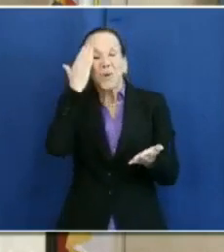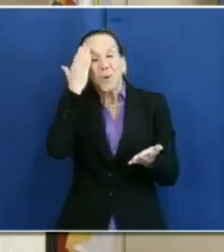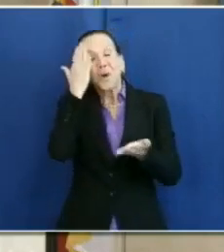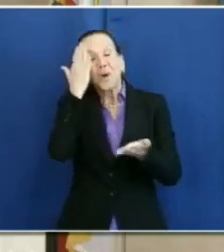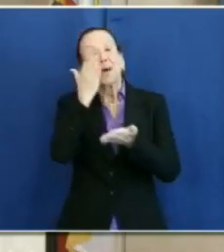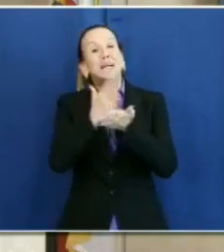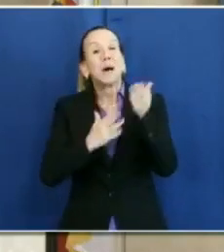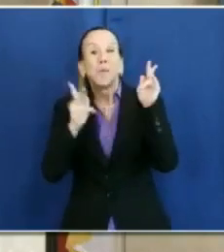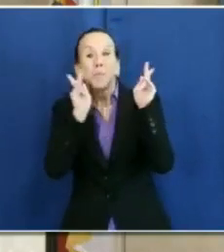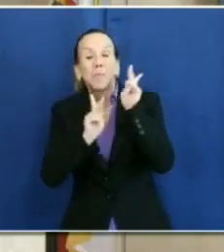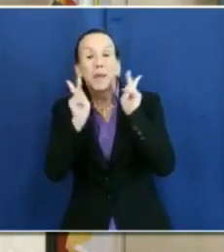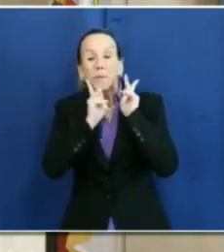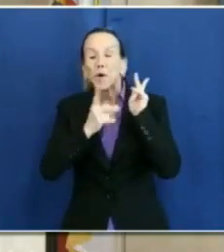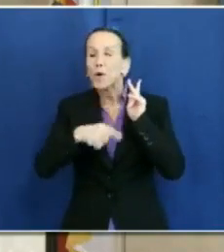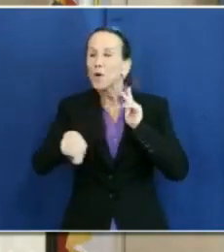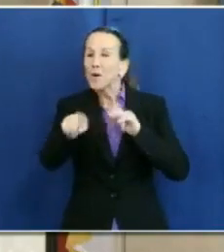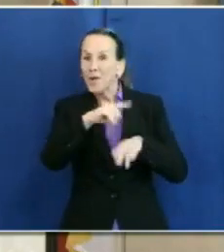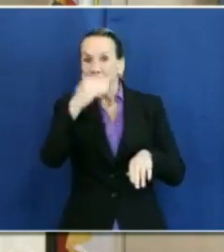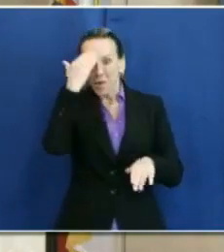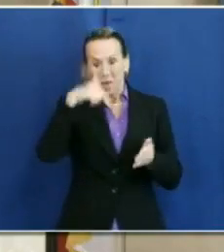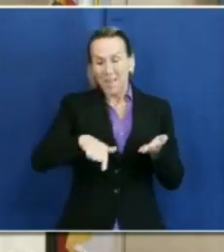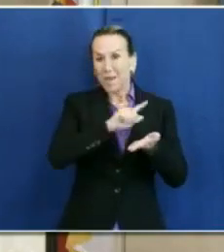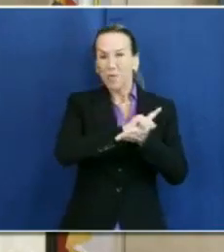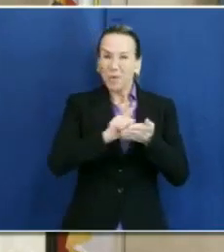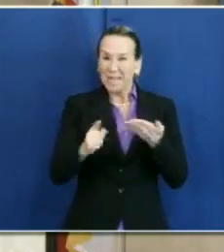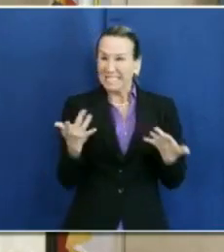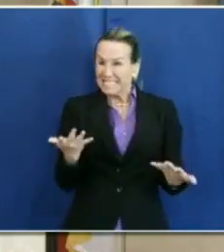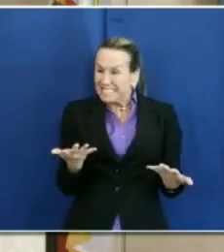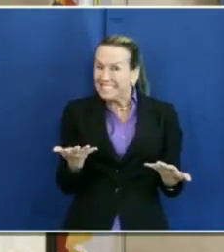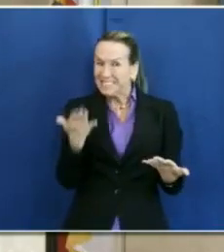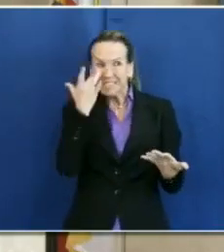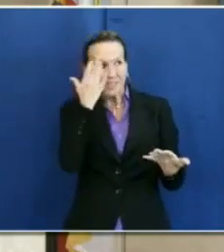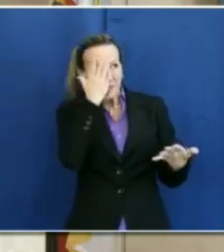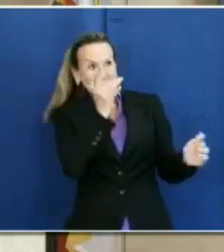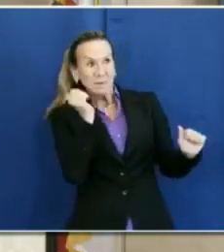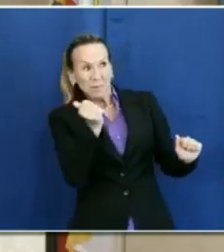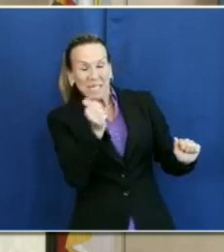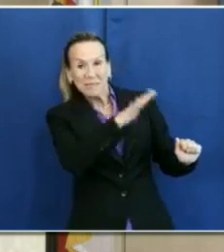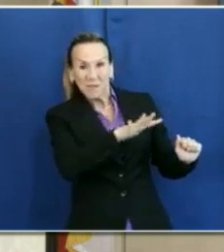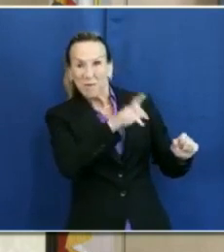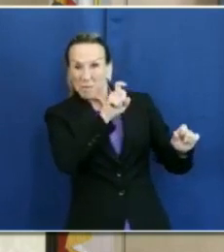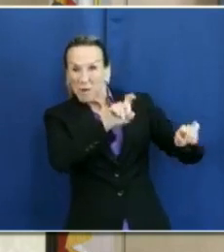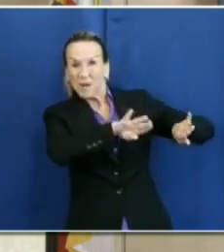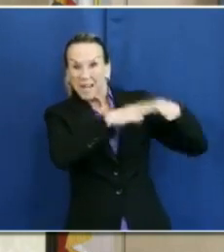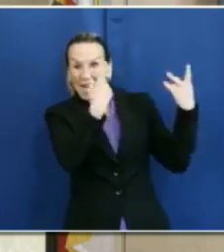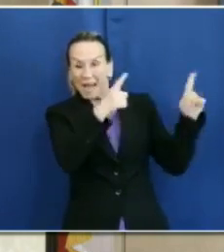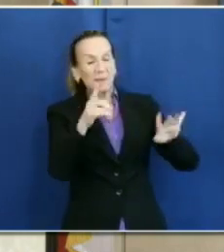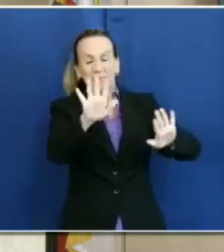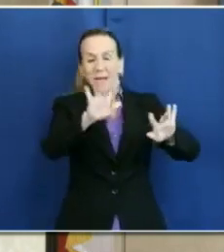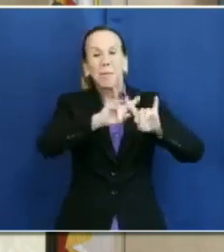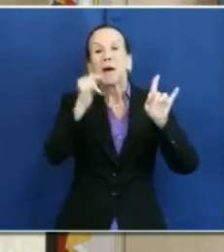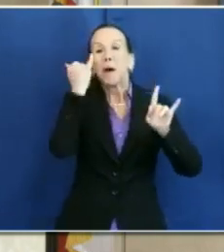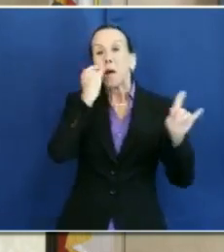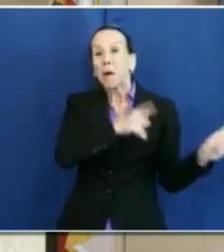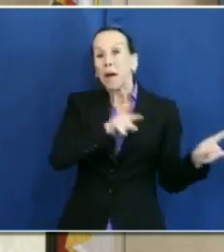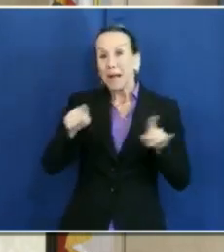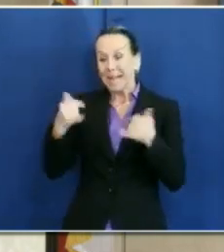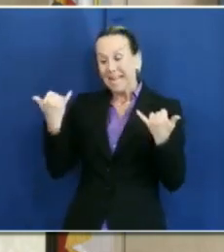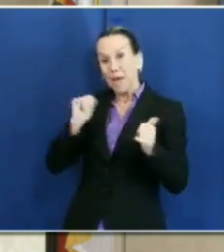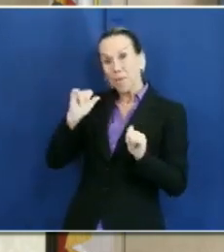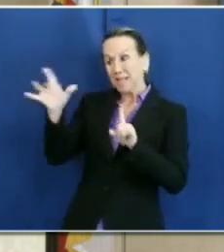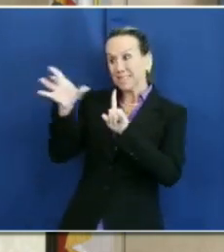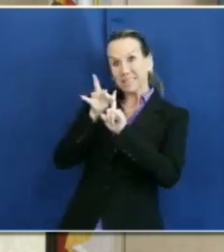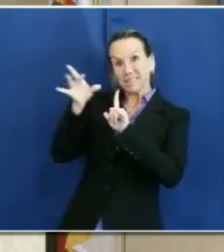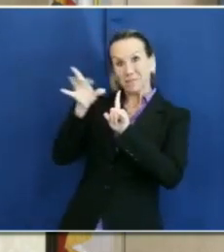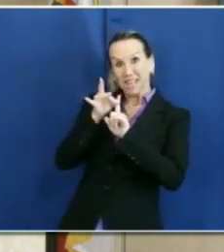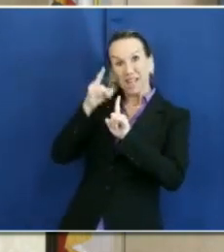In terms some people will understand this week, let's not just stand there and take a pitch. Let's swing for the fences and beat this